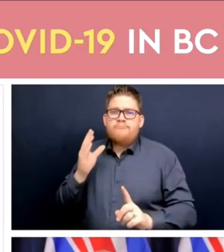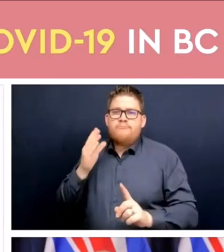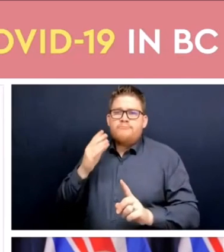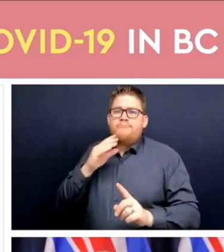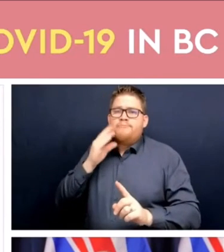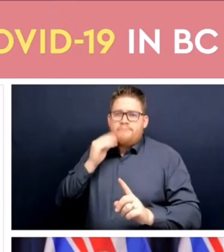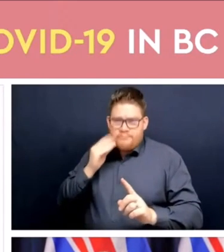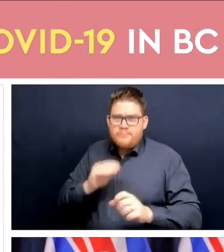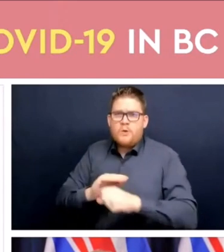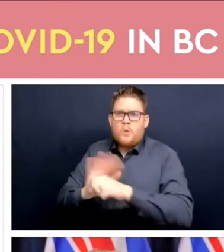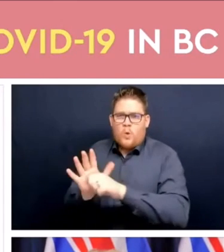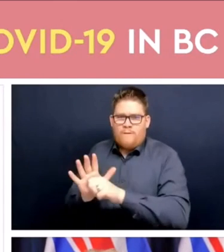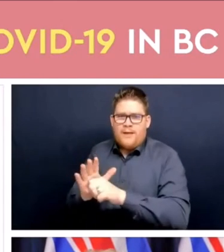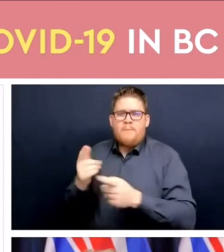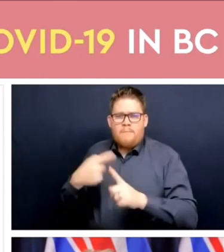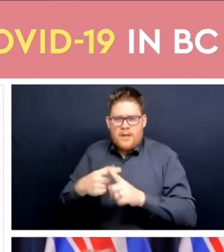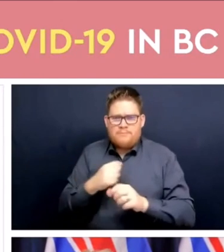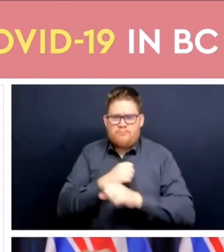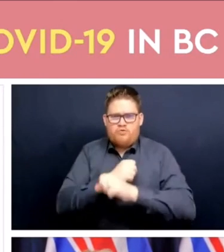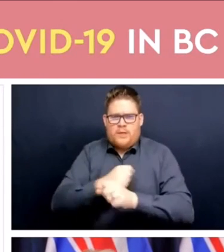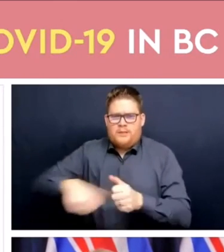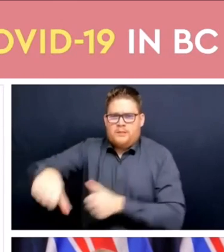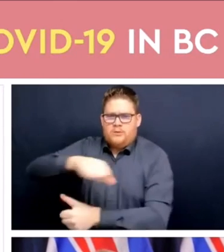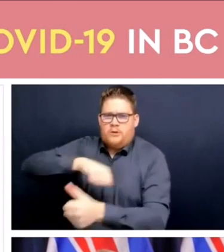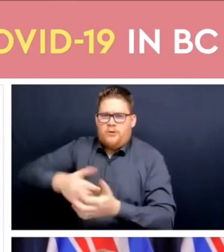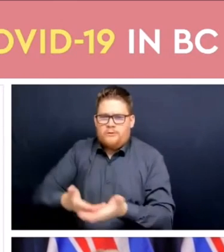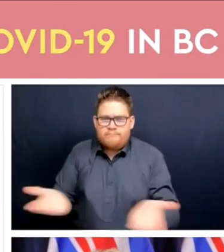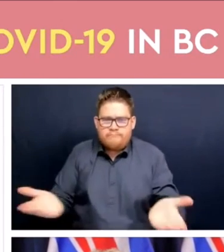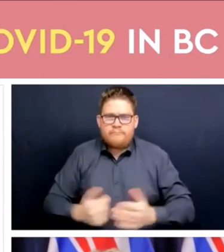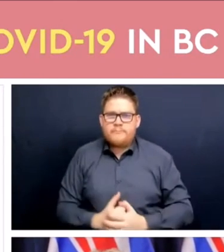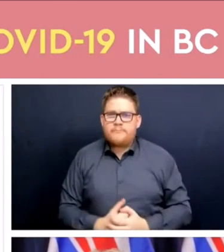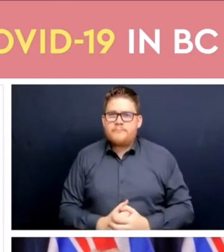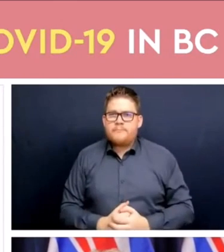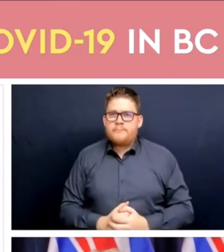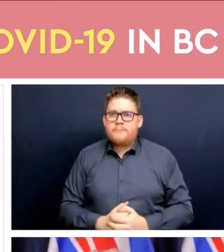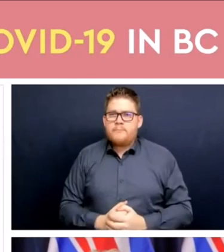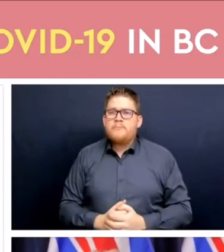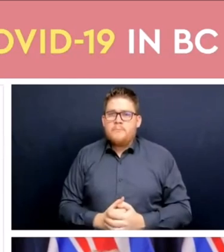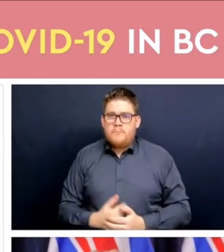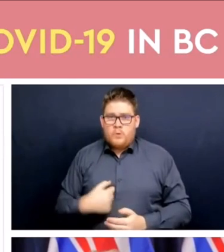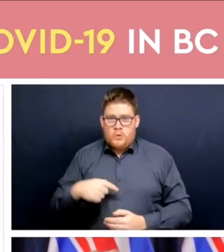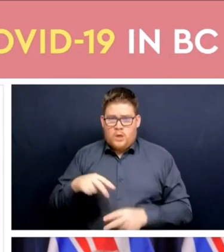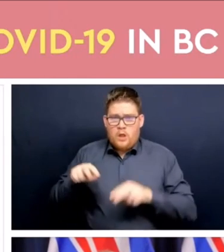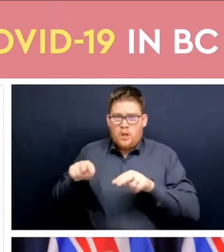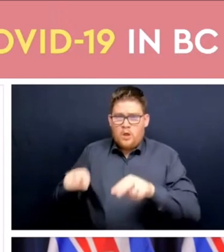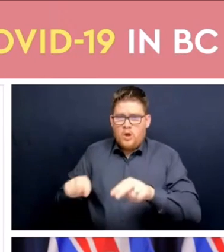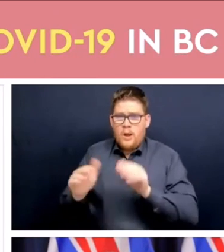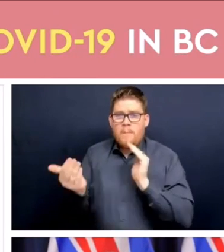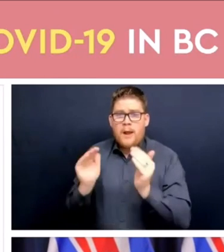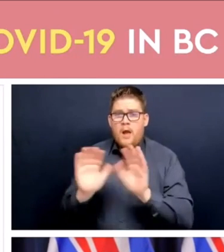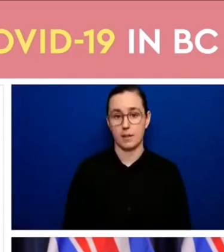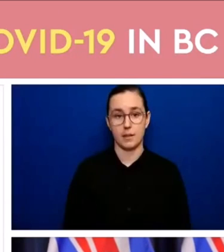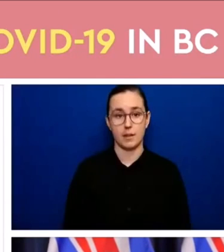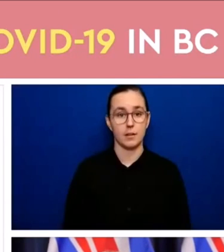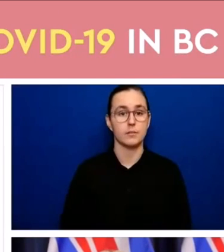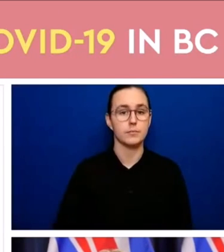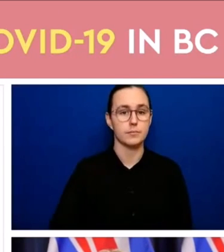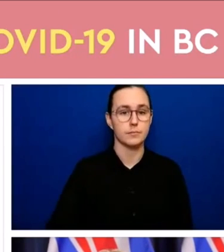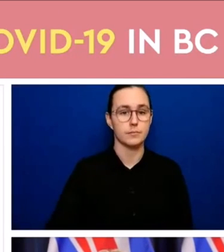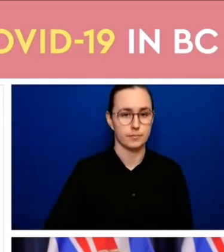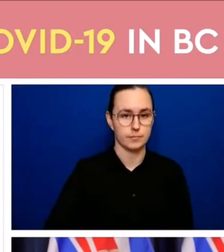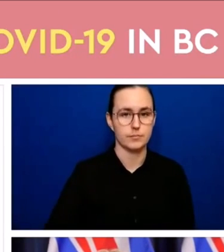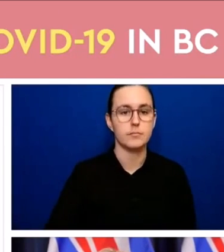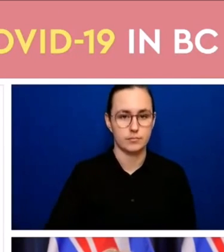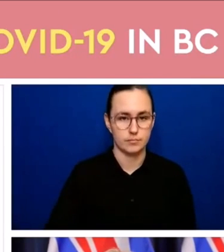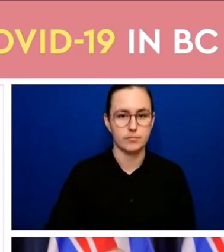low it is the same if we compare ourselves to other jurisdictions around the world in the next slide where we